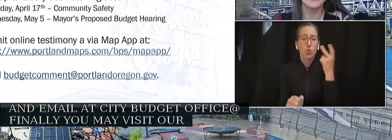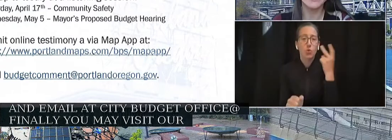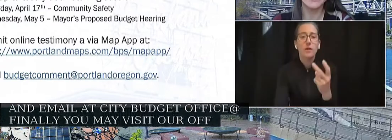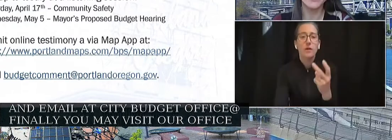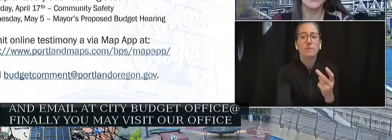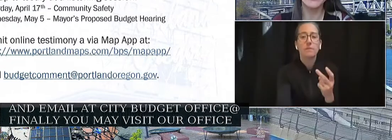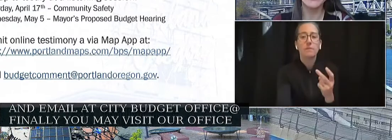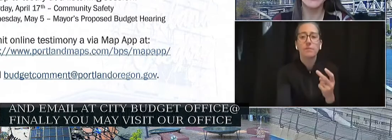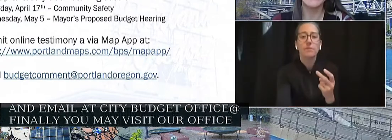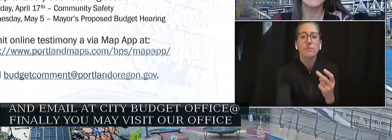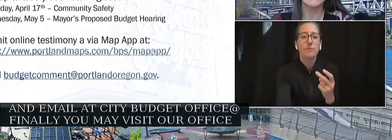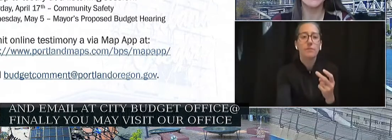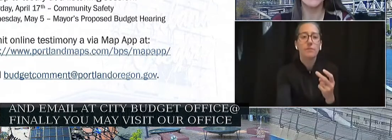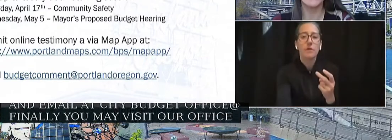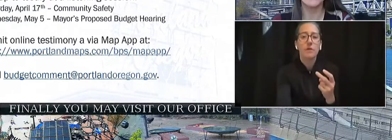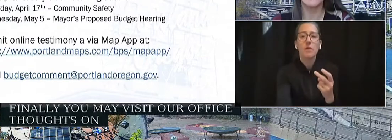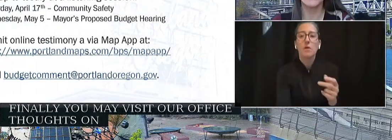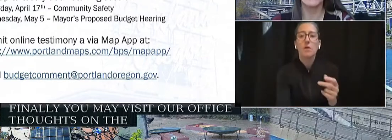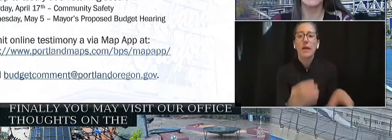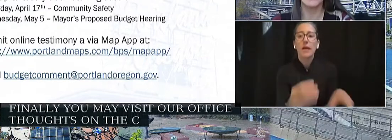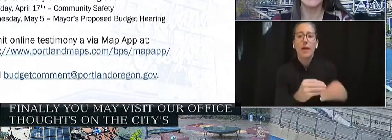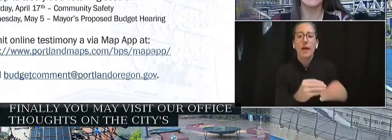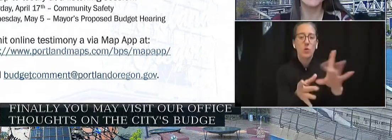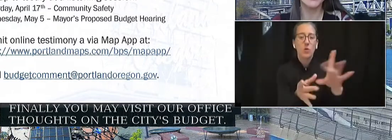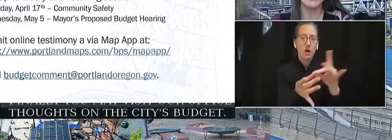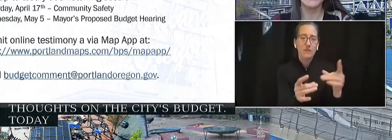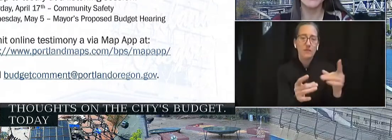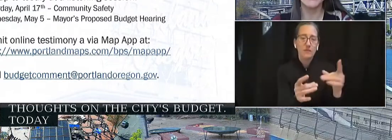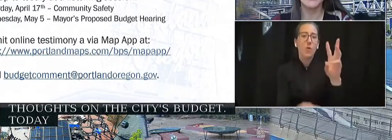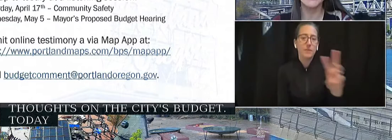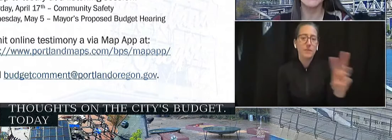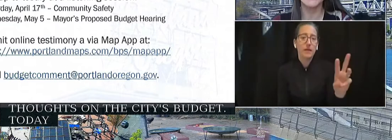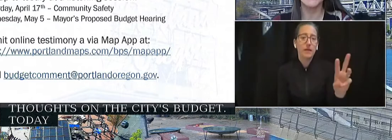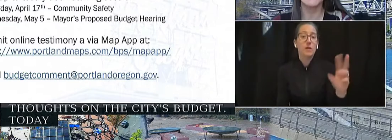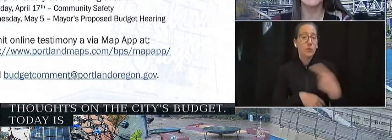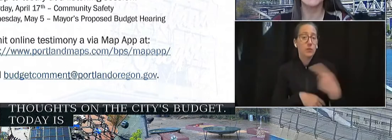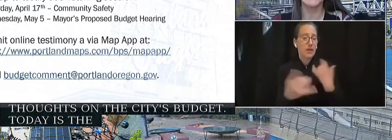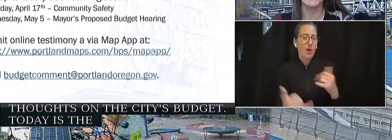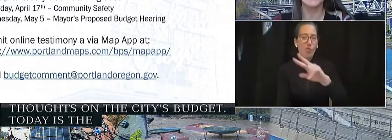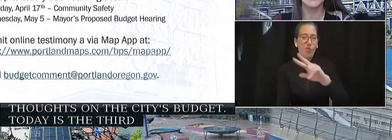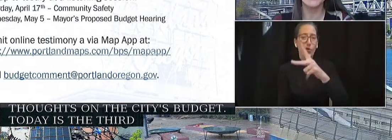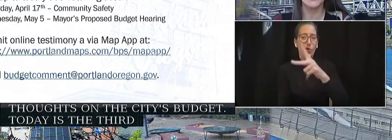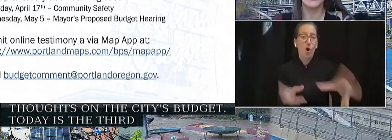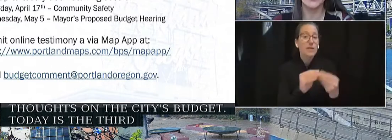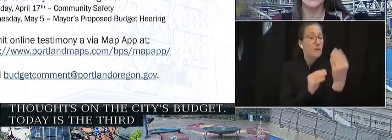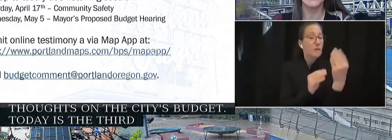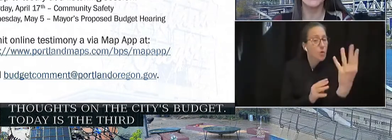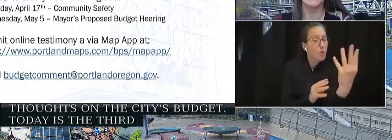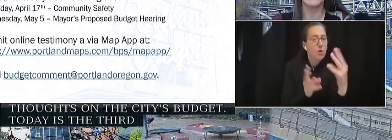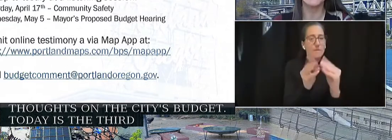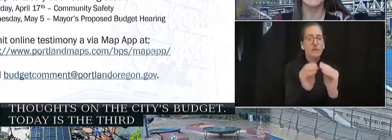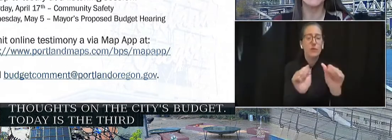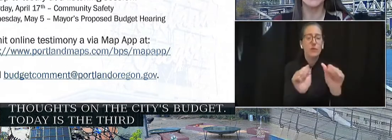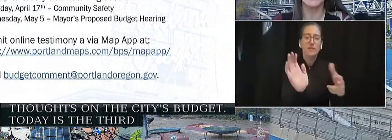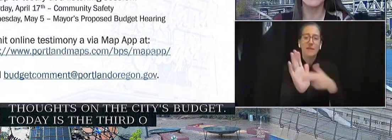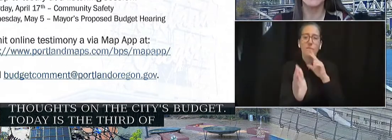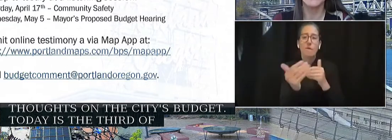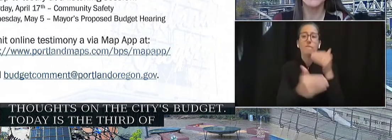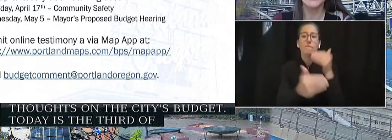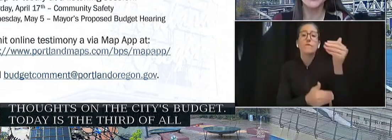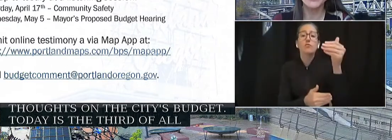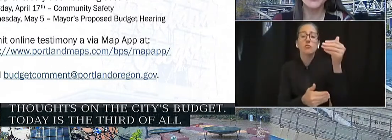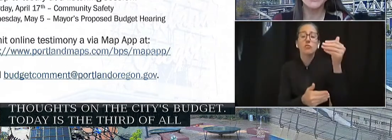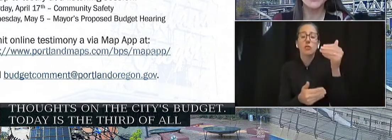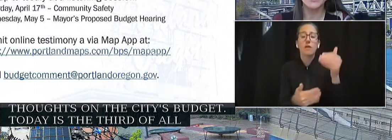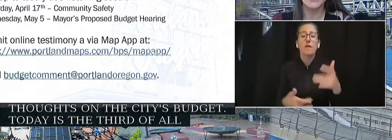share your thoughts on the city's budget. Today is the third of four all-council budget outreach events. You may sign up for future events by going to the budget office website.